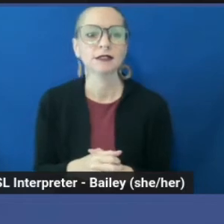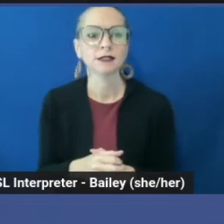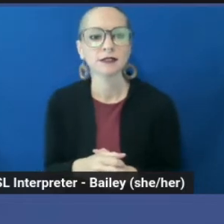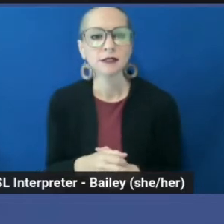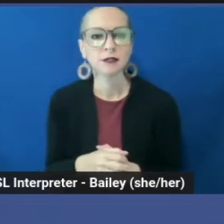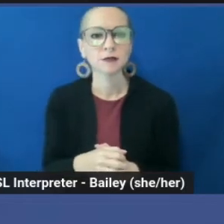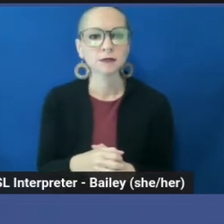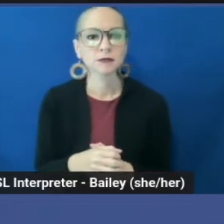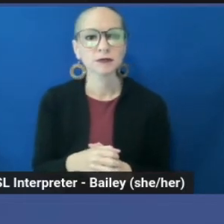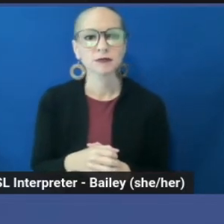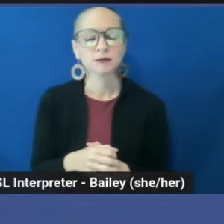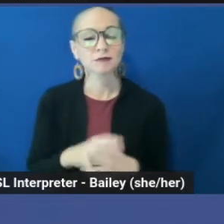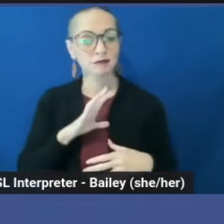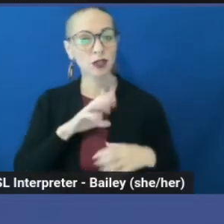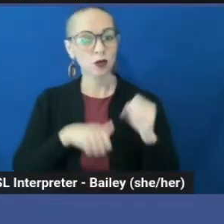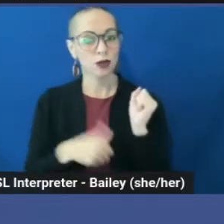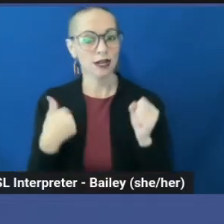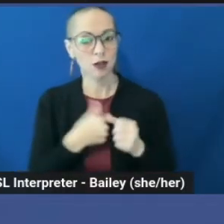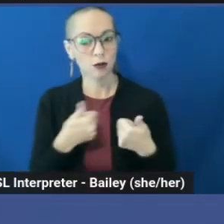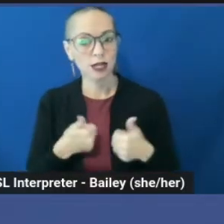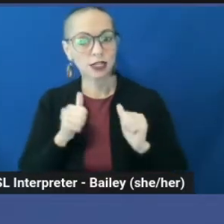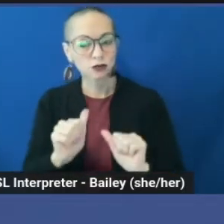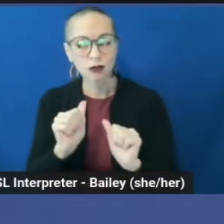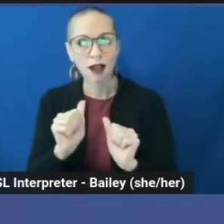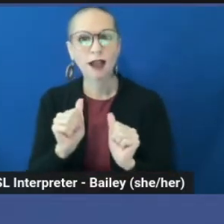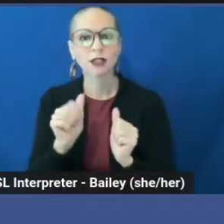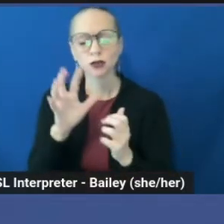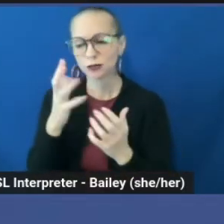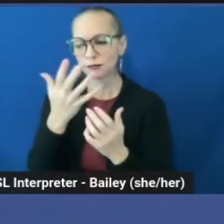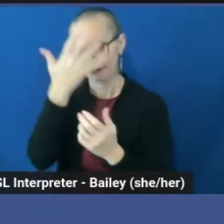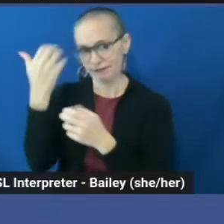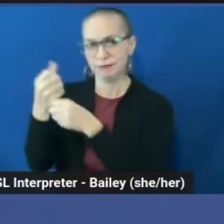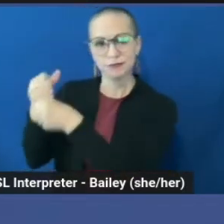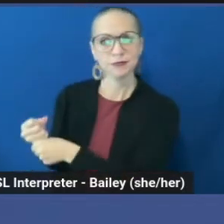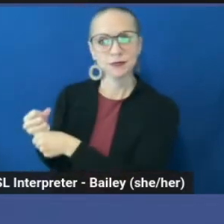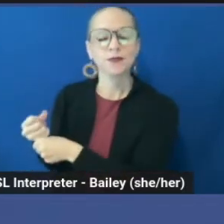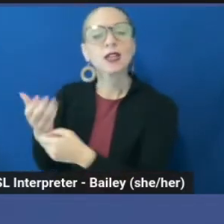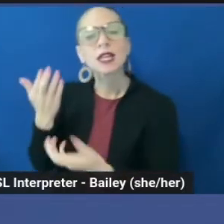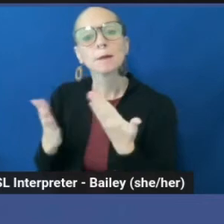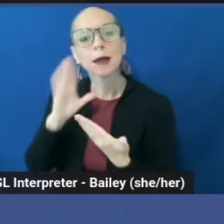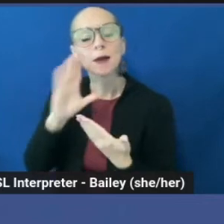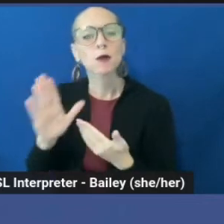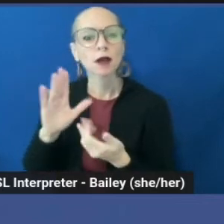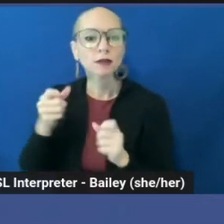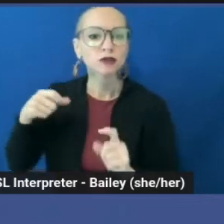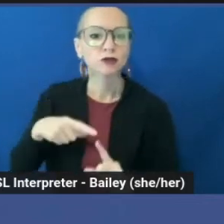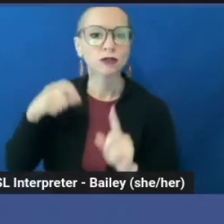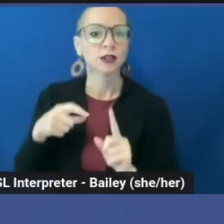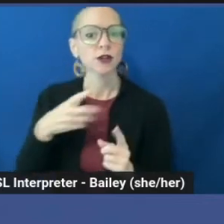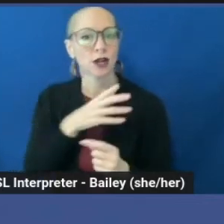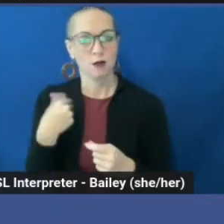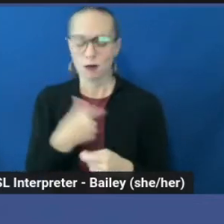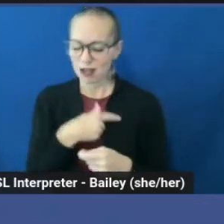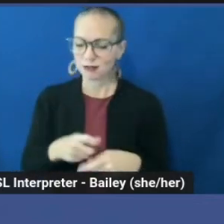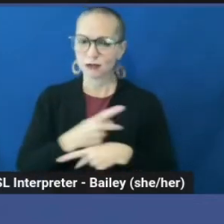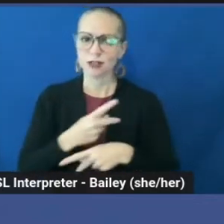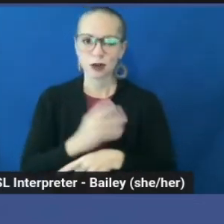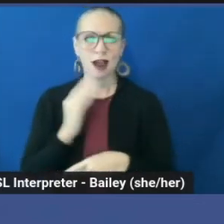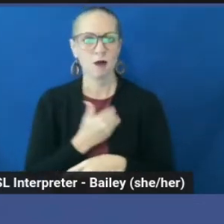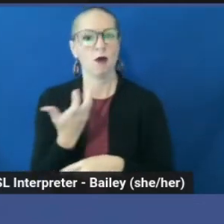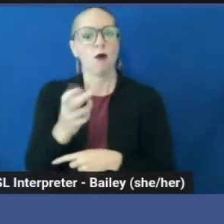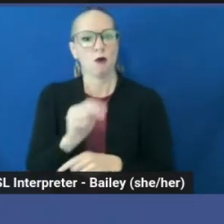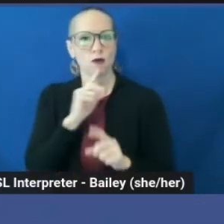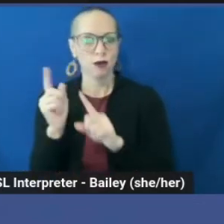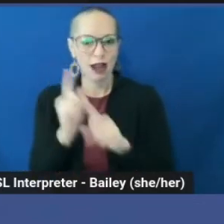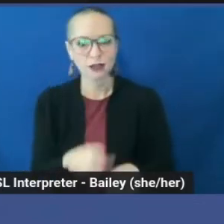for us, the grief that we try to check at the door, but might see triggered. Unfortunately, as adults, we must navigate our own emotional reactions, and sometimes